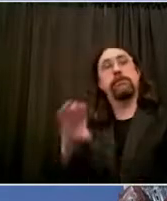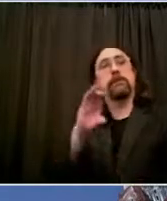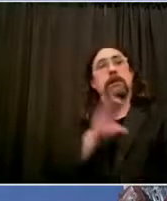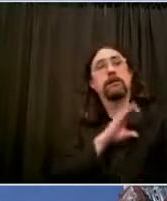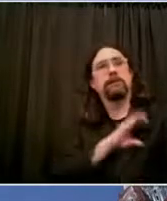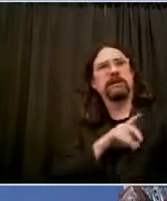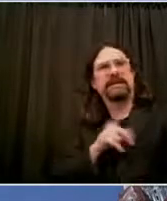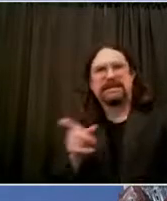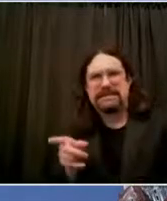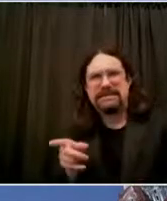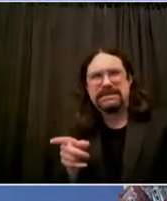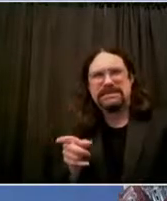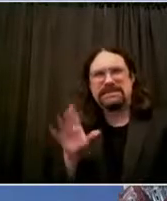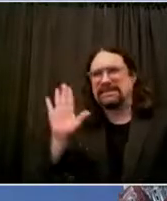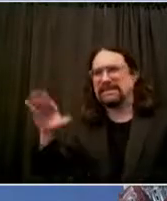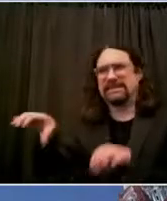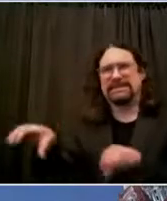of the city.